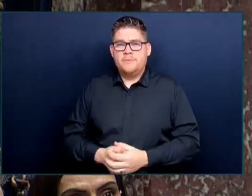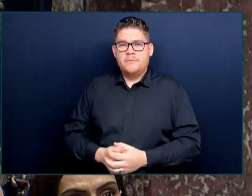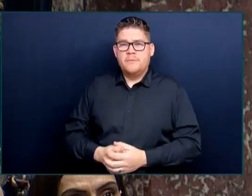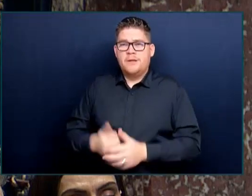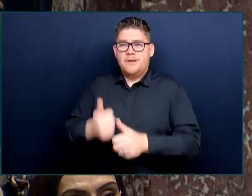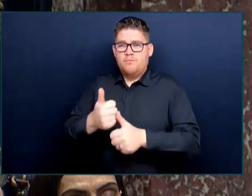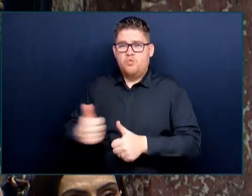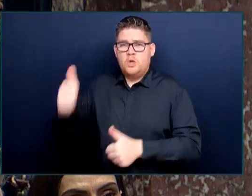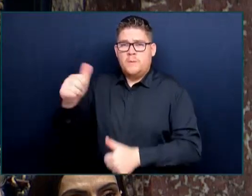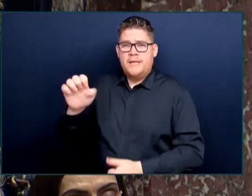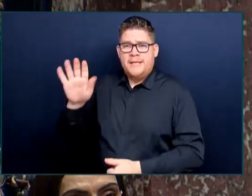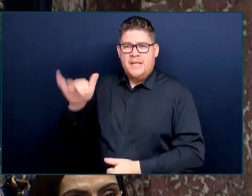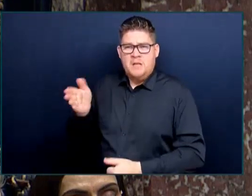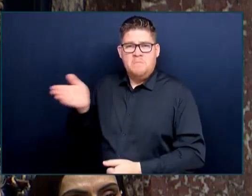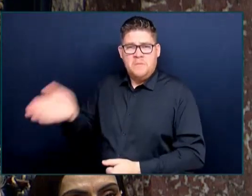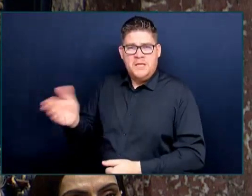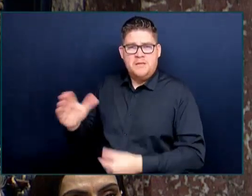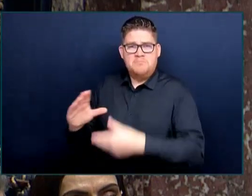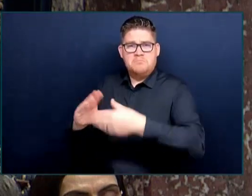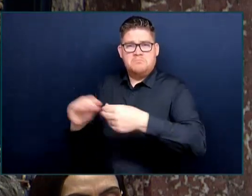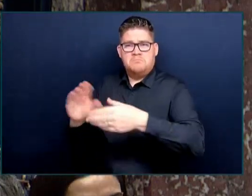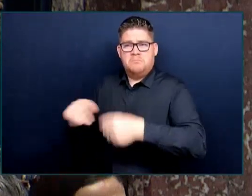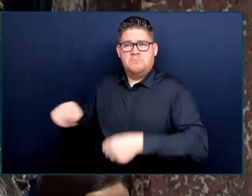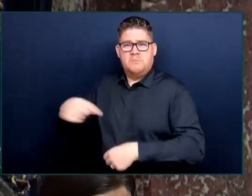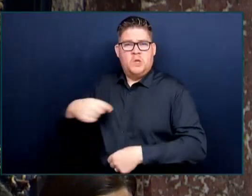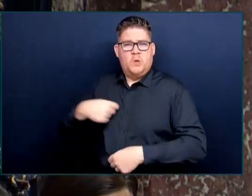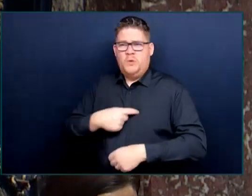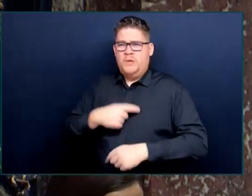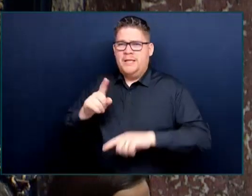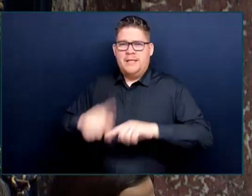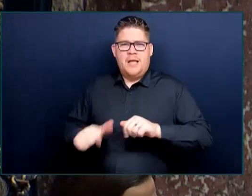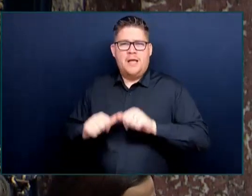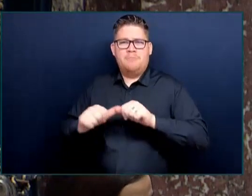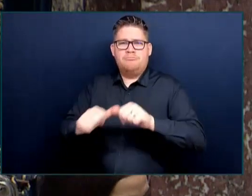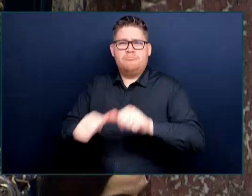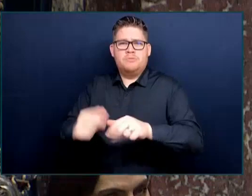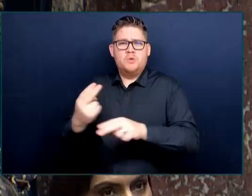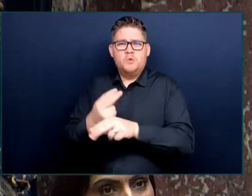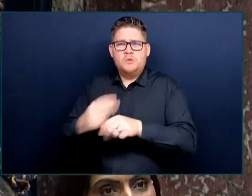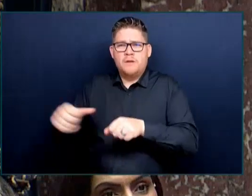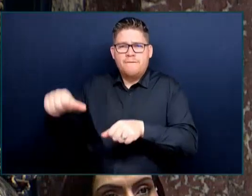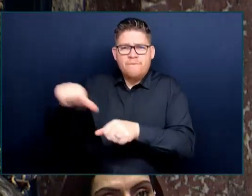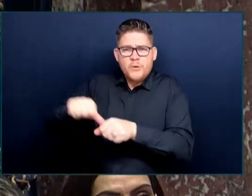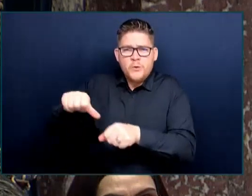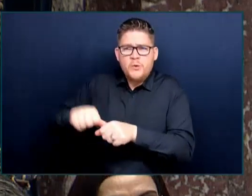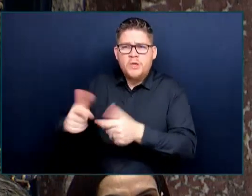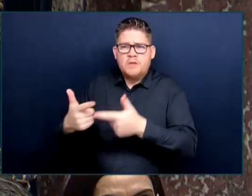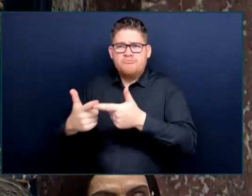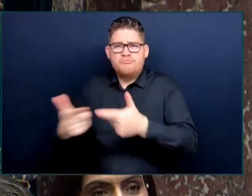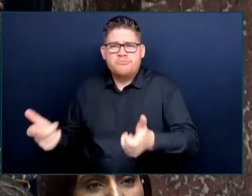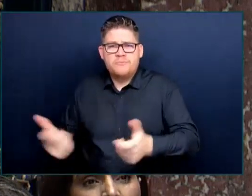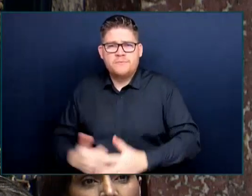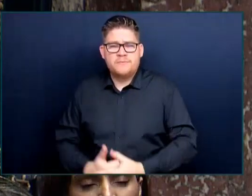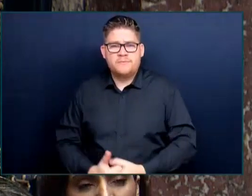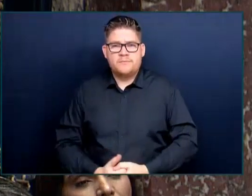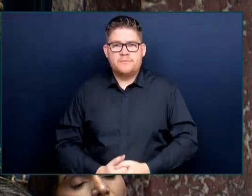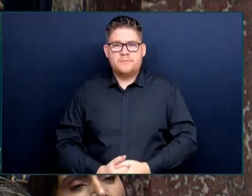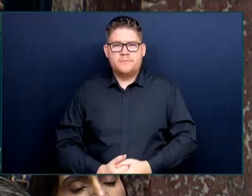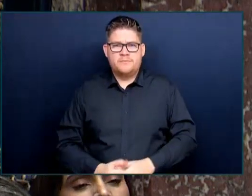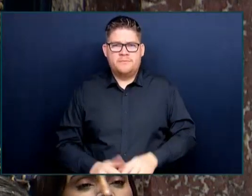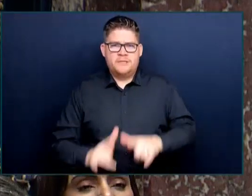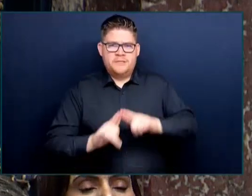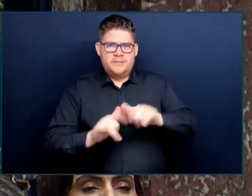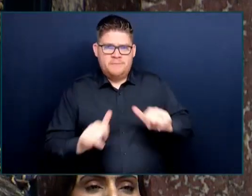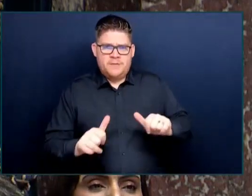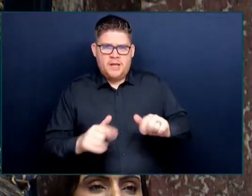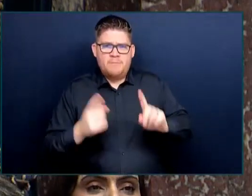cannot continue to expand fossil fuel infrastructure and hit our climate goals. My question, through you, Mr. Speaker, is to the Premier. Will